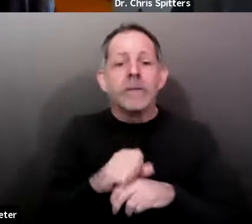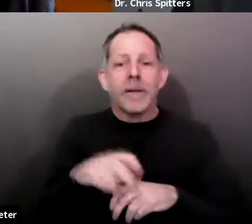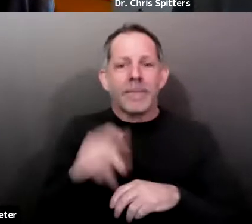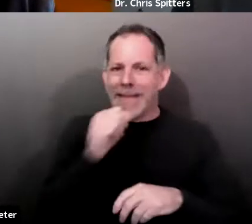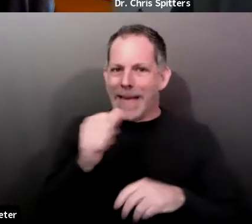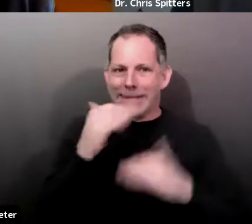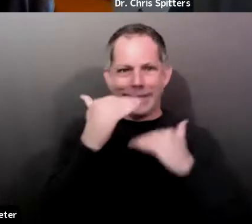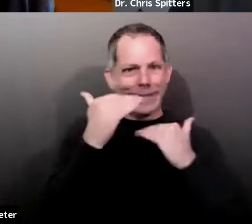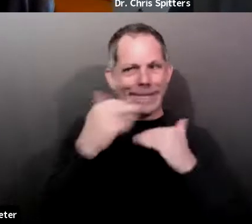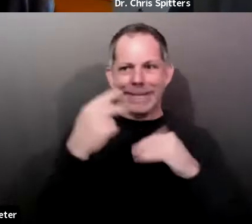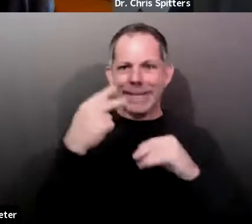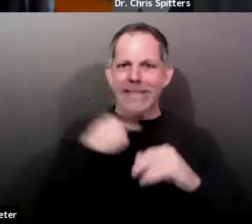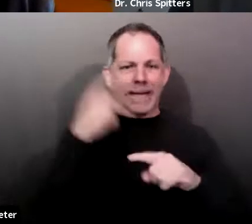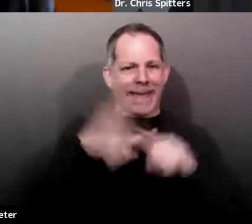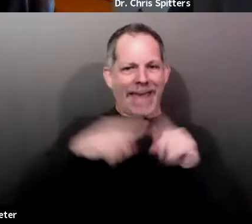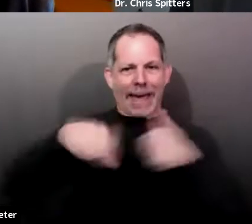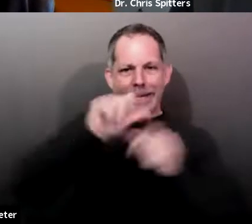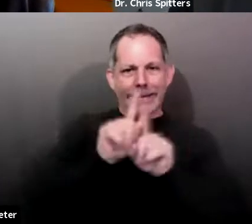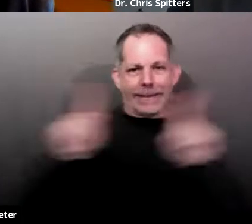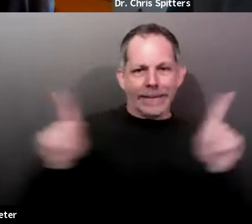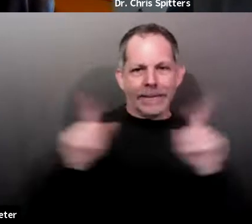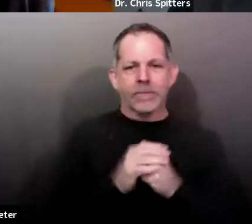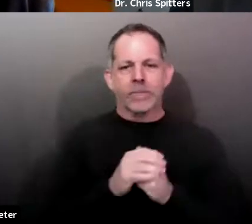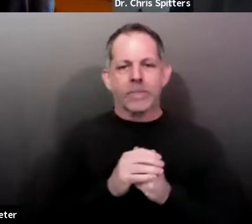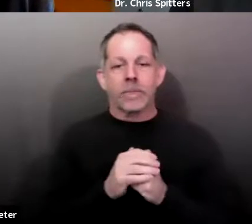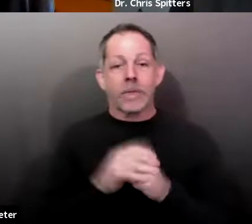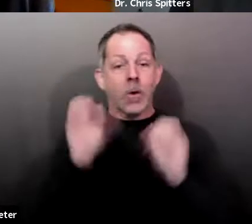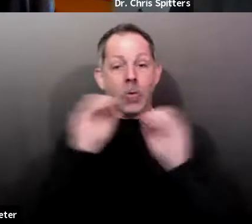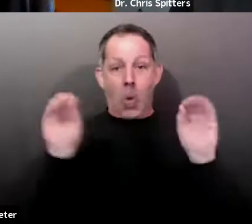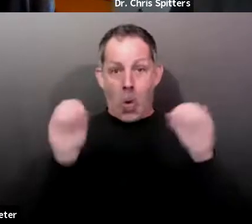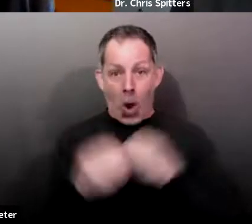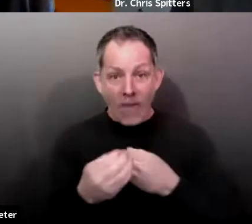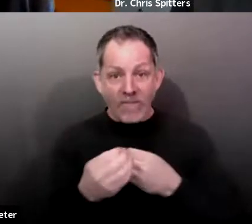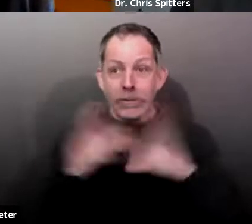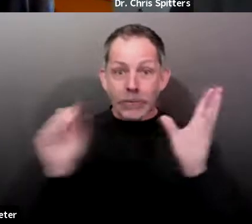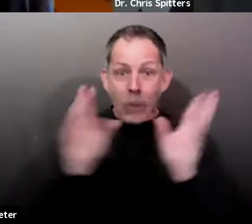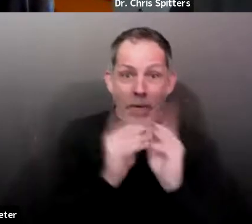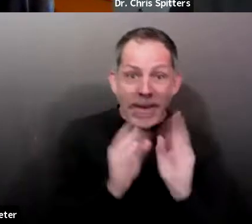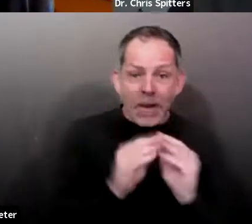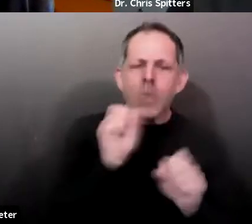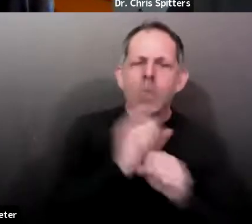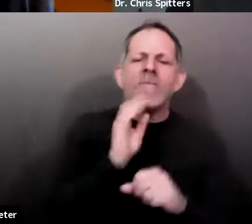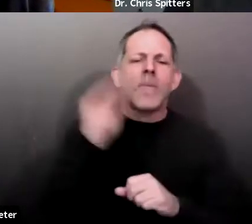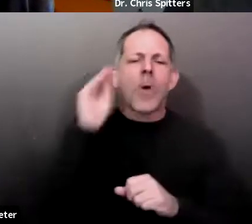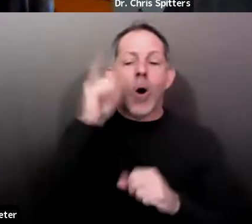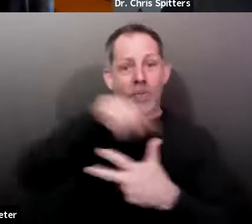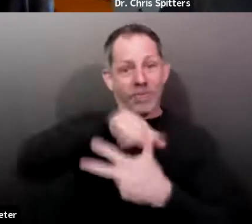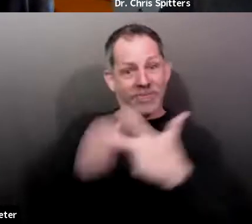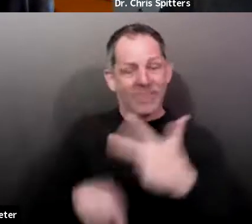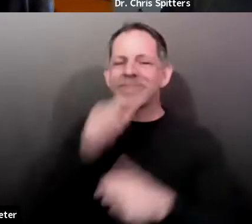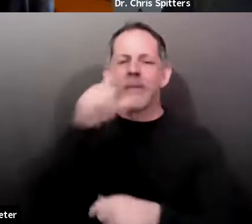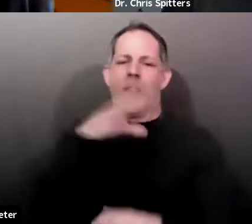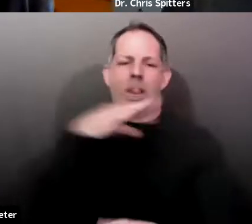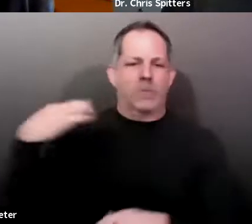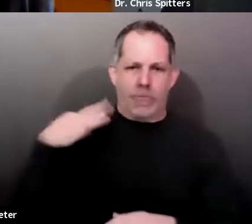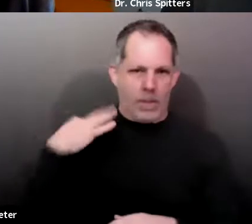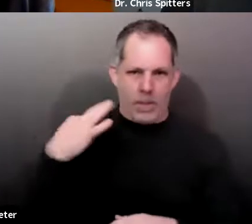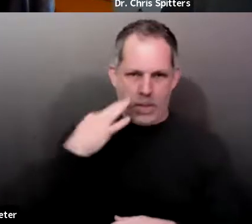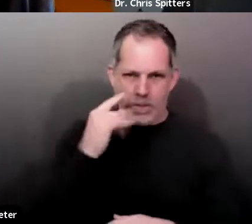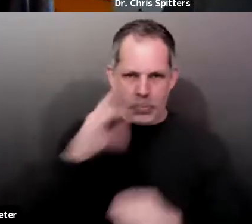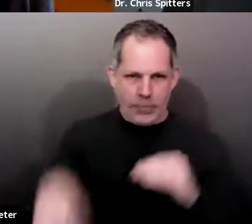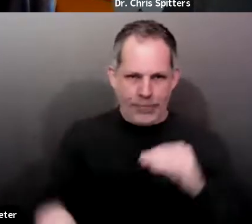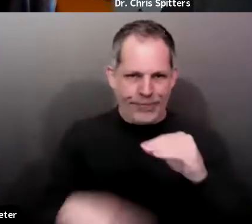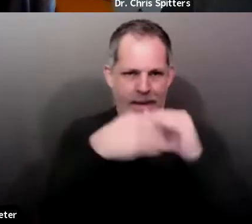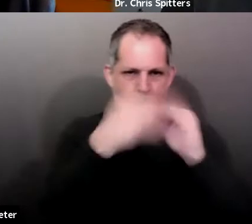meetings or they work from home, they would also not be yet eligible. Lastly, the Vaccine Task Force